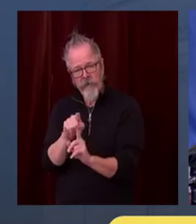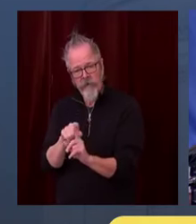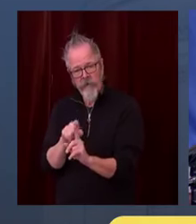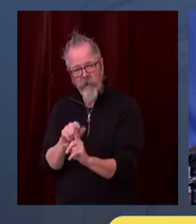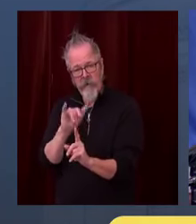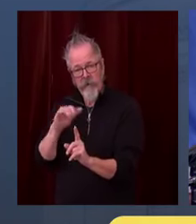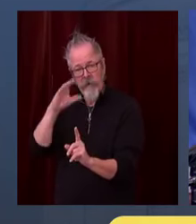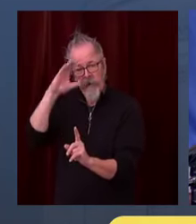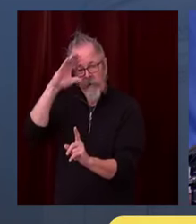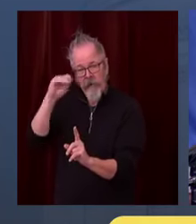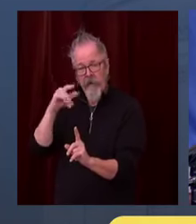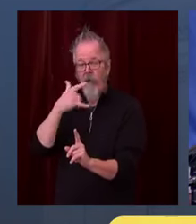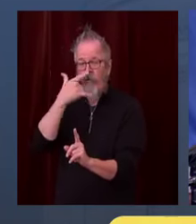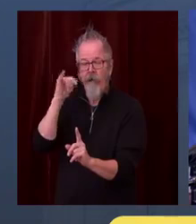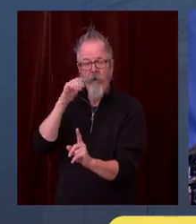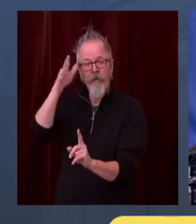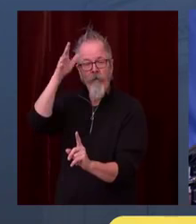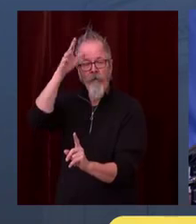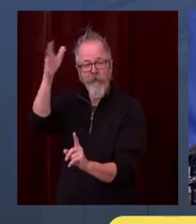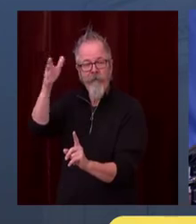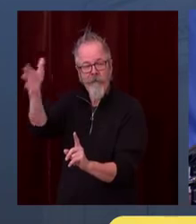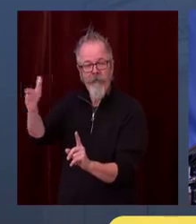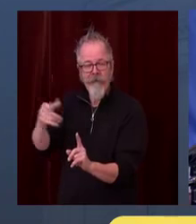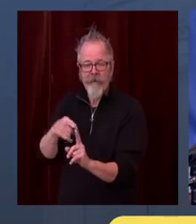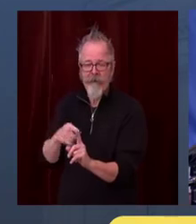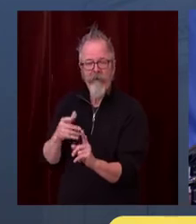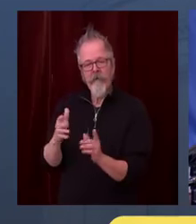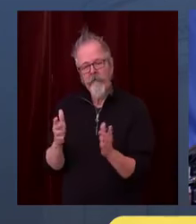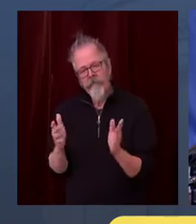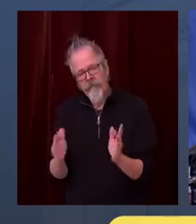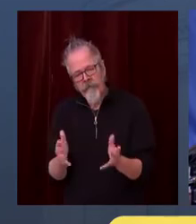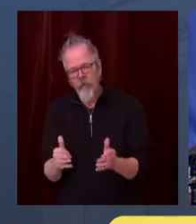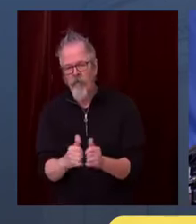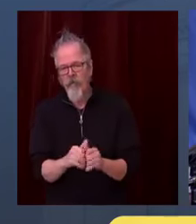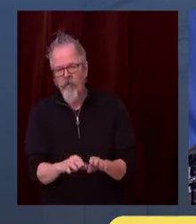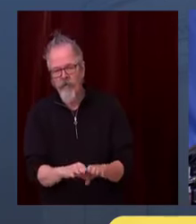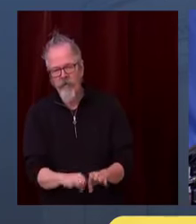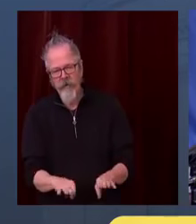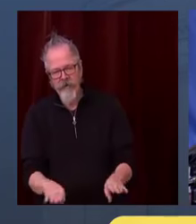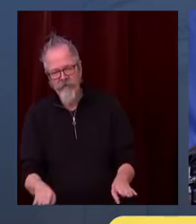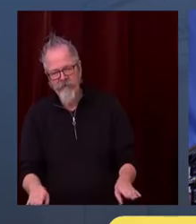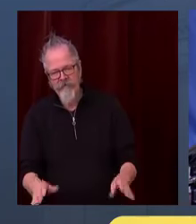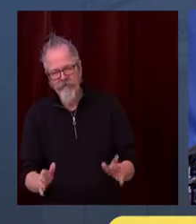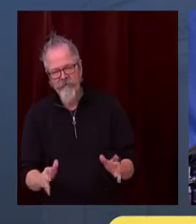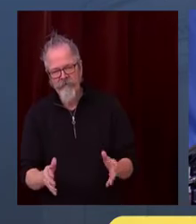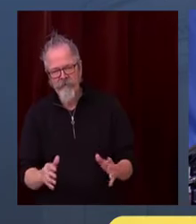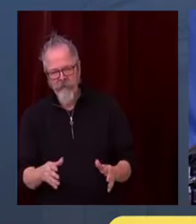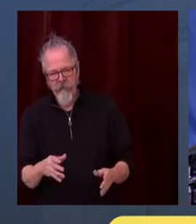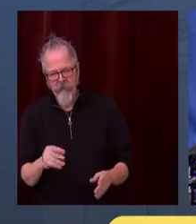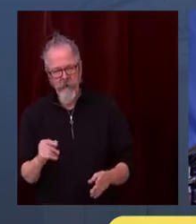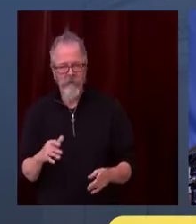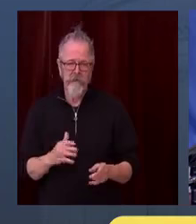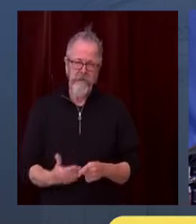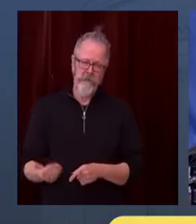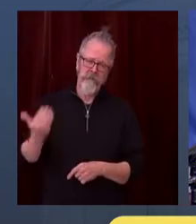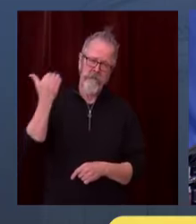And the grandchild was saying, well, did you march in the beaches of Normandy or did you, you know,